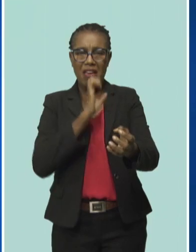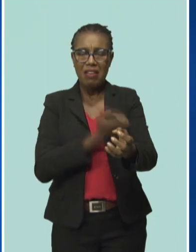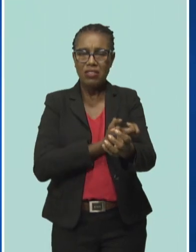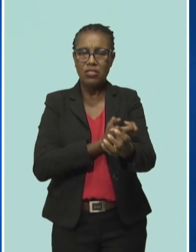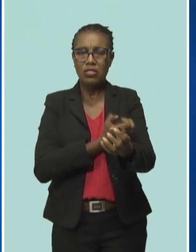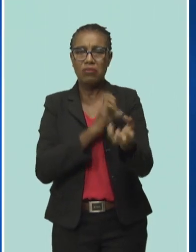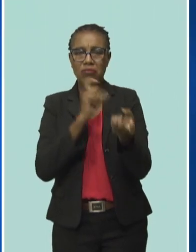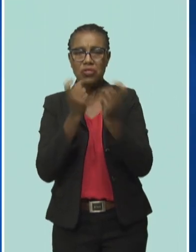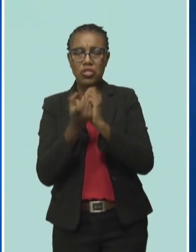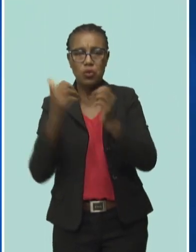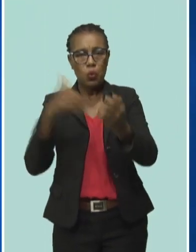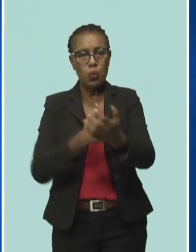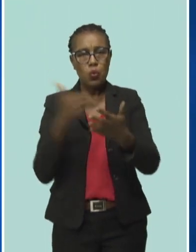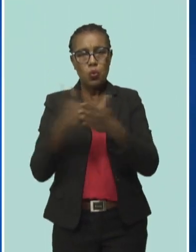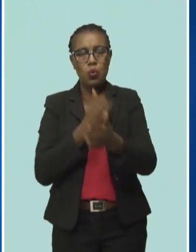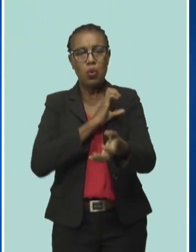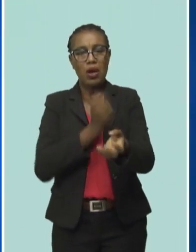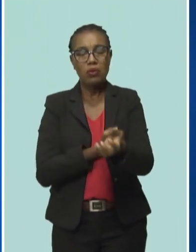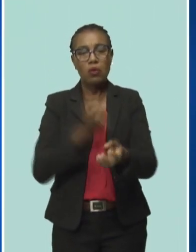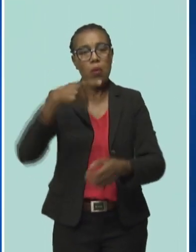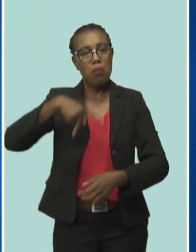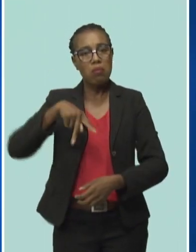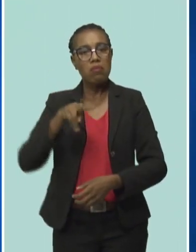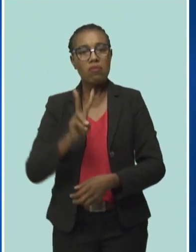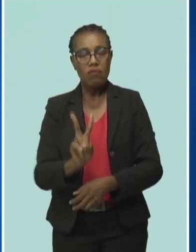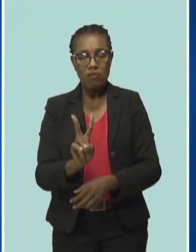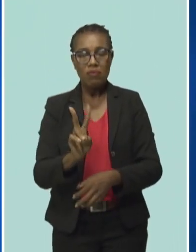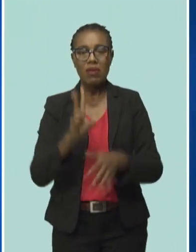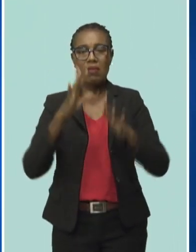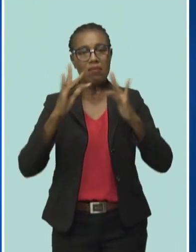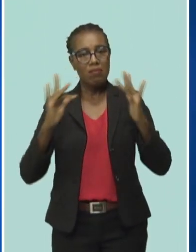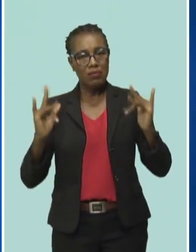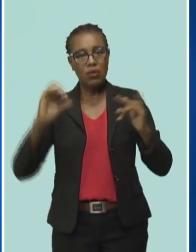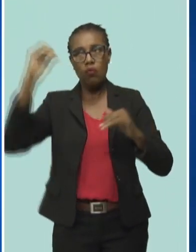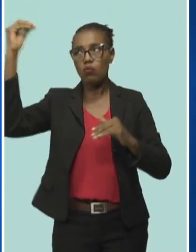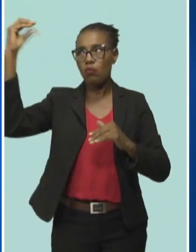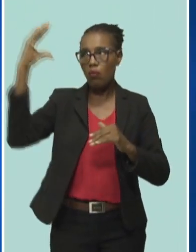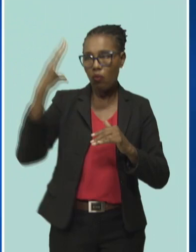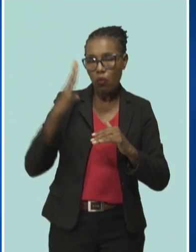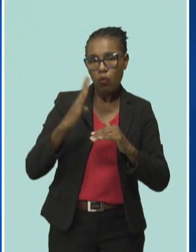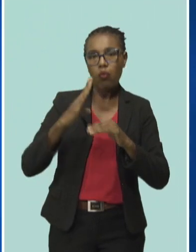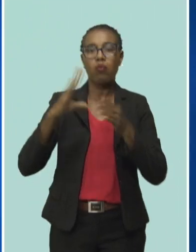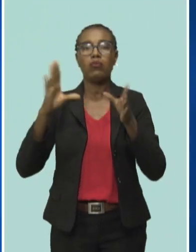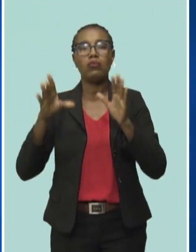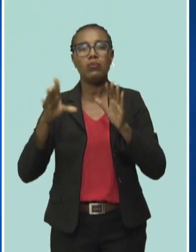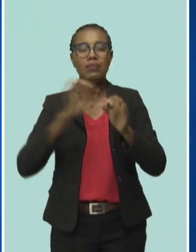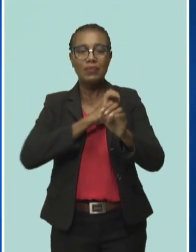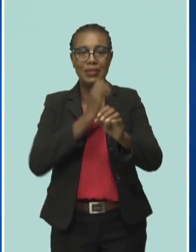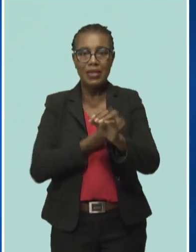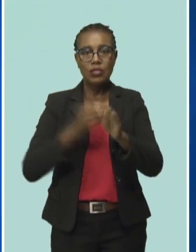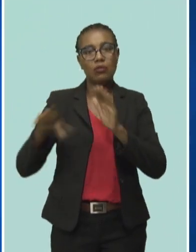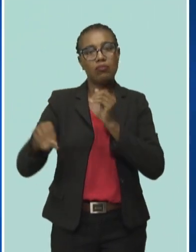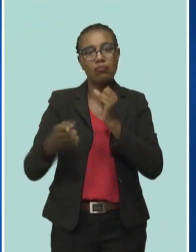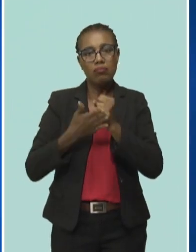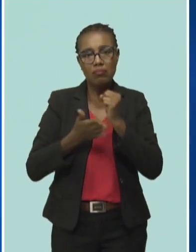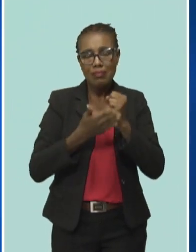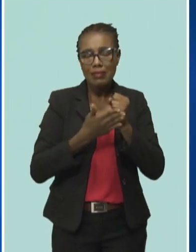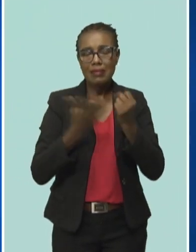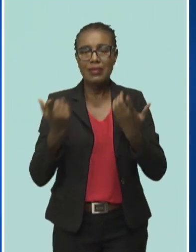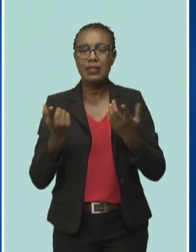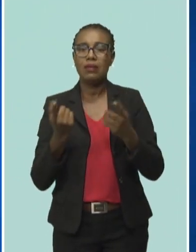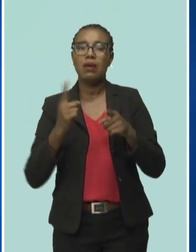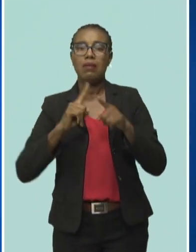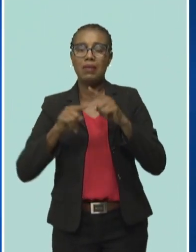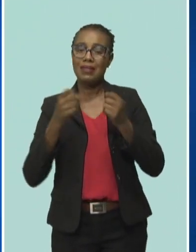the world for solar PV penetration so there's been a lot of success in that regard. With that success comes some technical